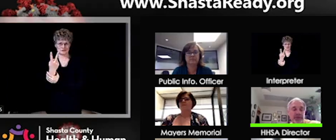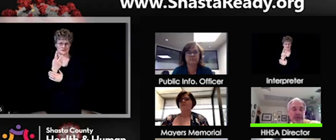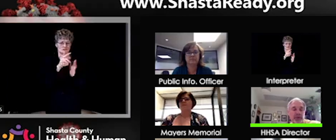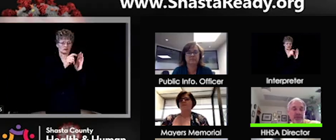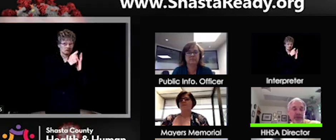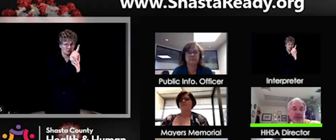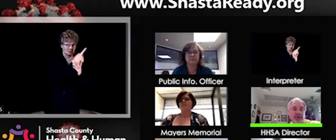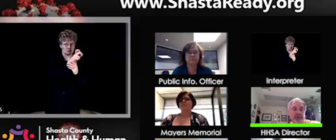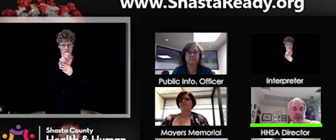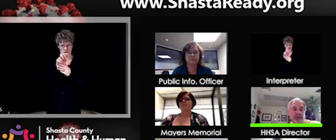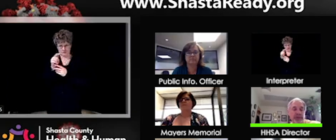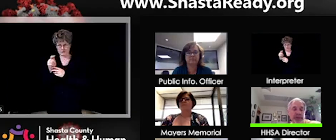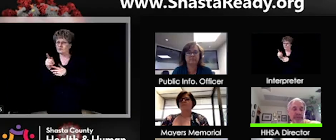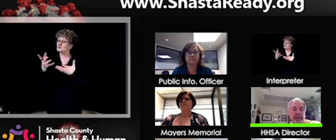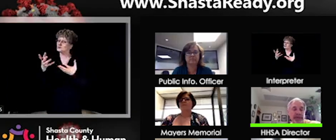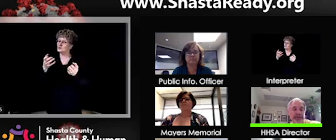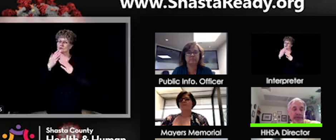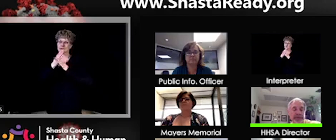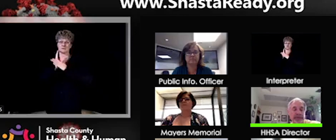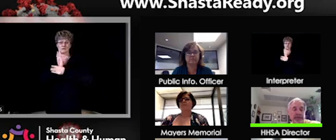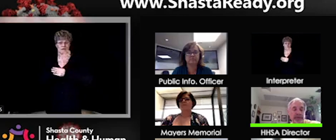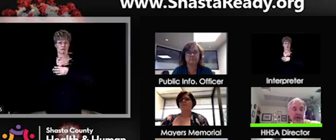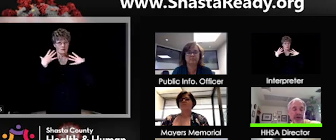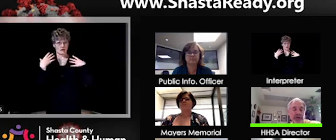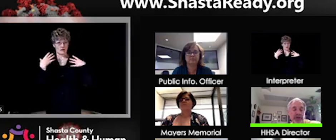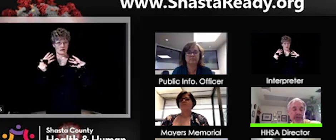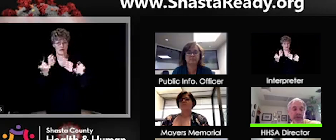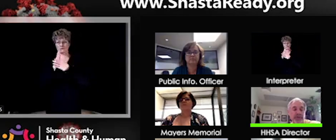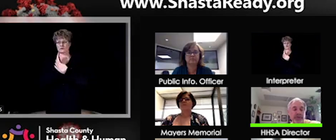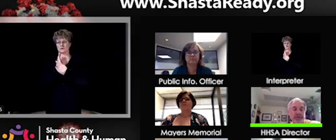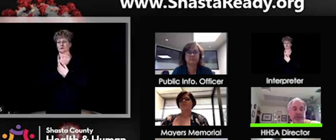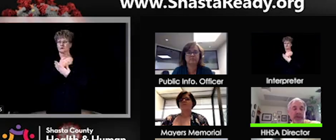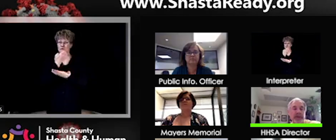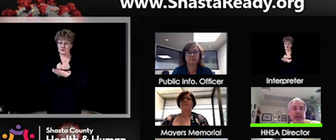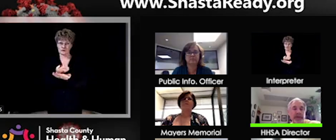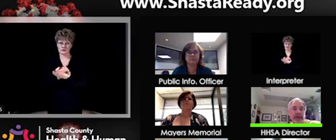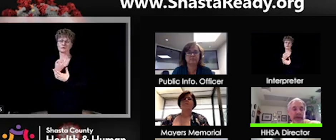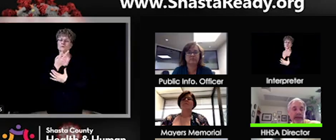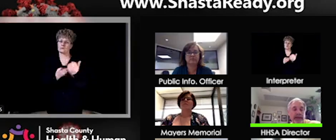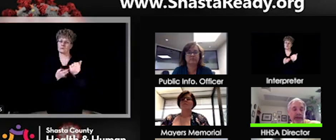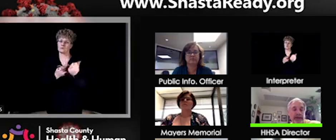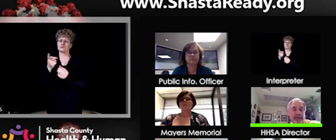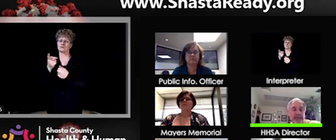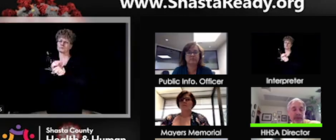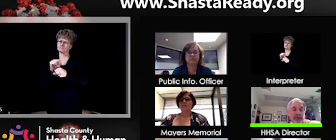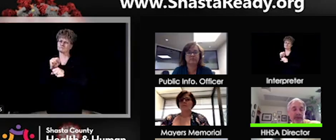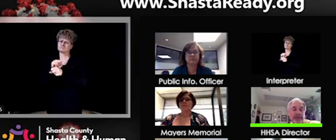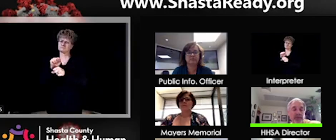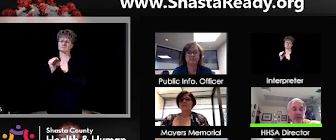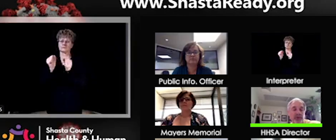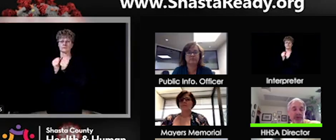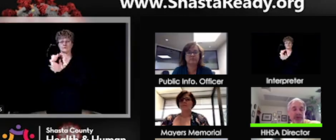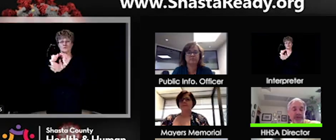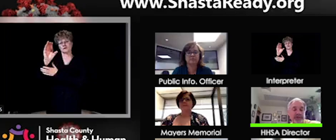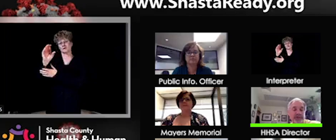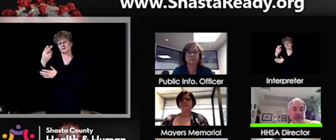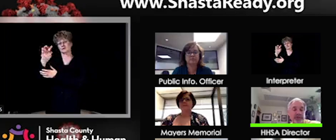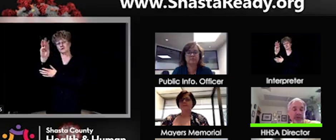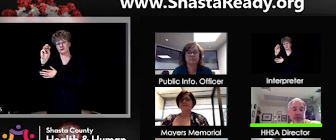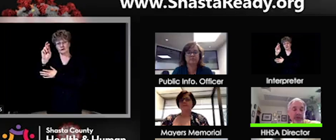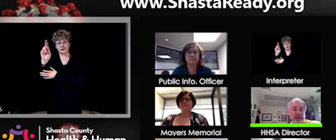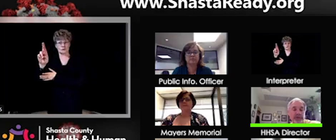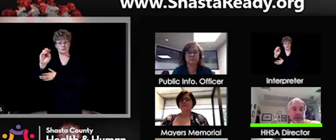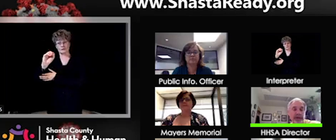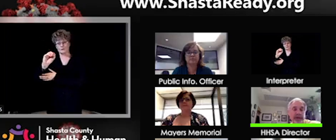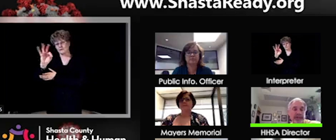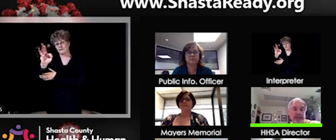economic interests has worked very closely with Jake Mangus at the Reading Chamber of Commerce. And, um, the only health officer order she has